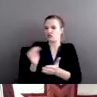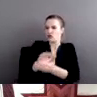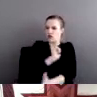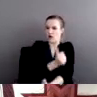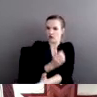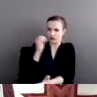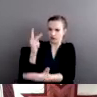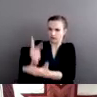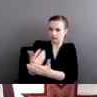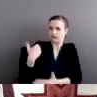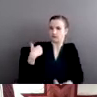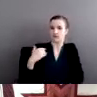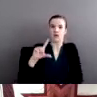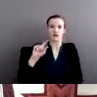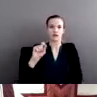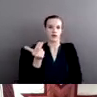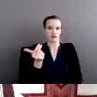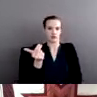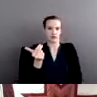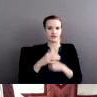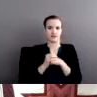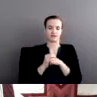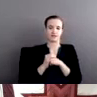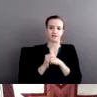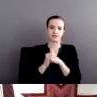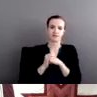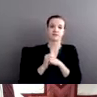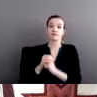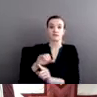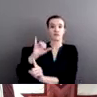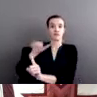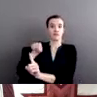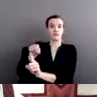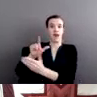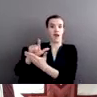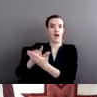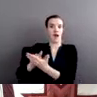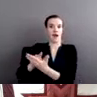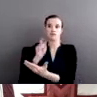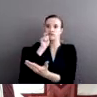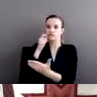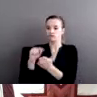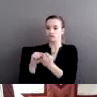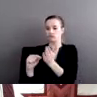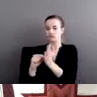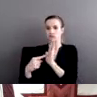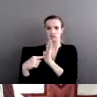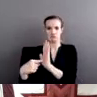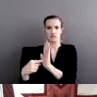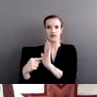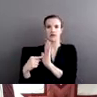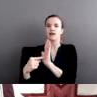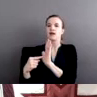Now, the very exciting section of the Violence Against Women Act of 2013 was a